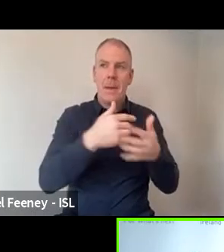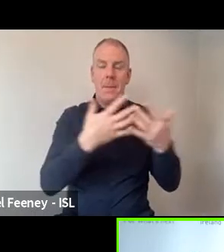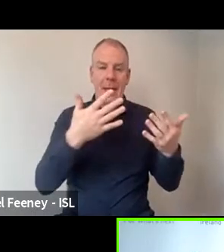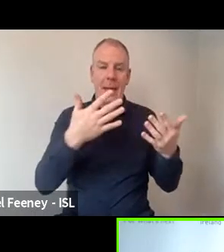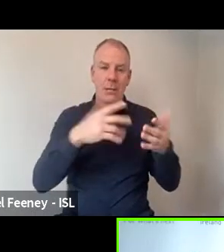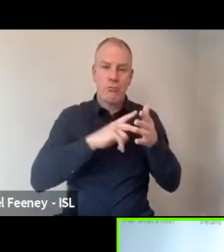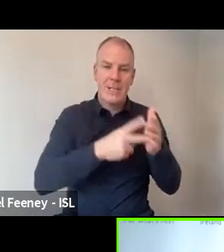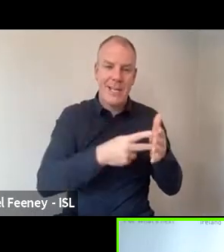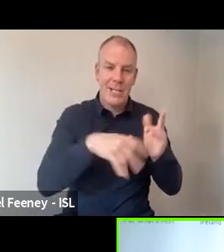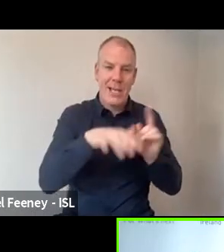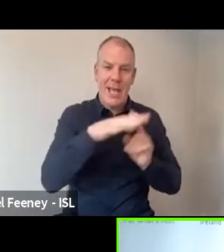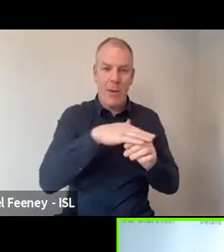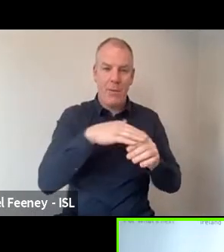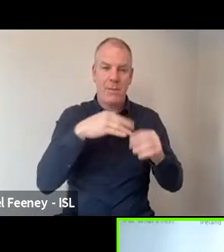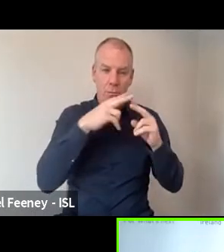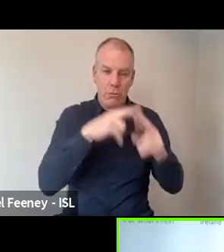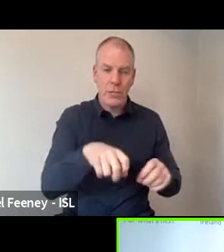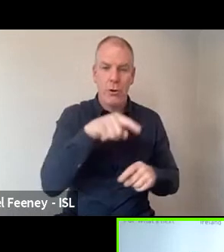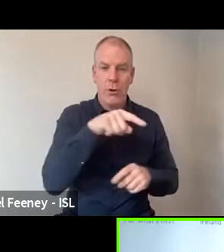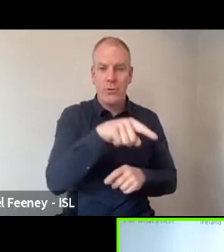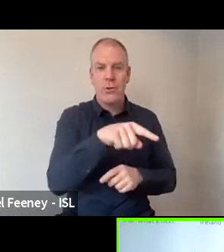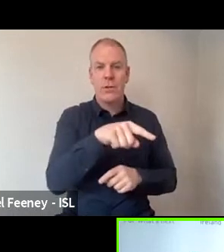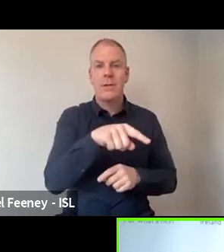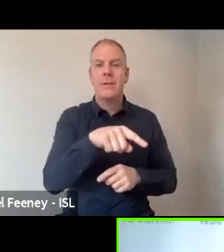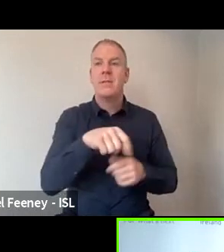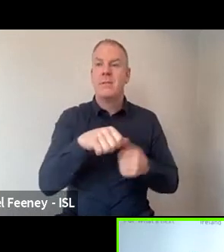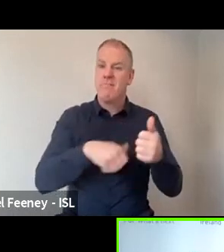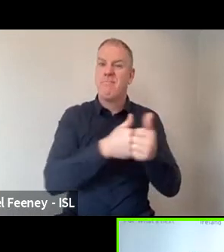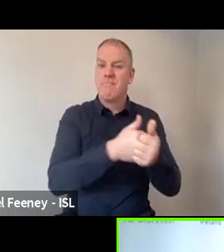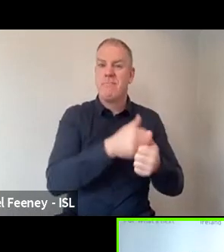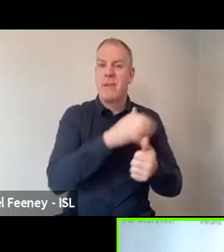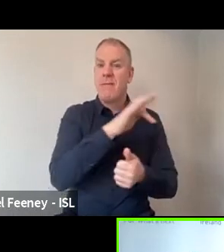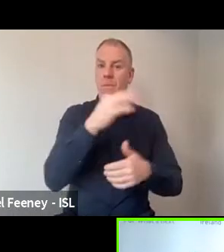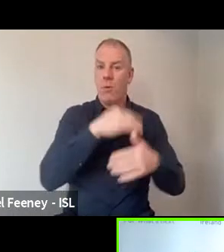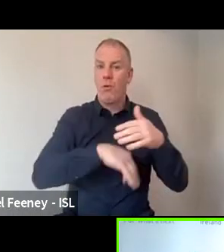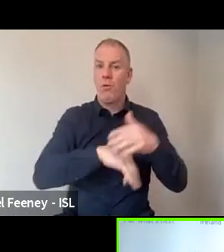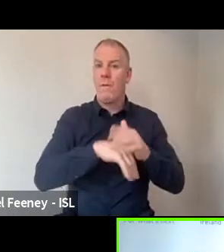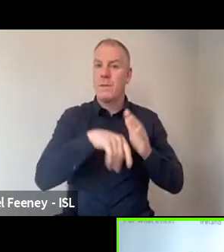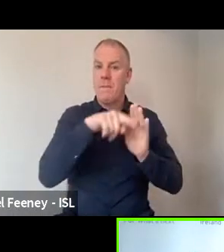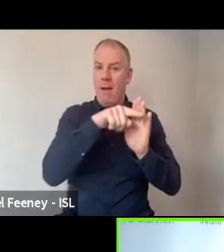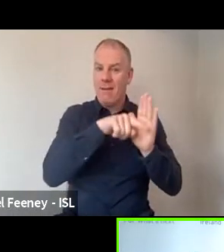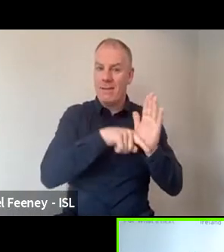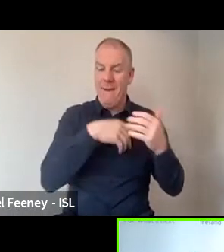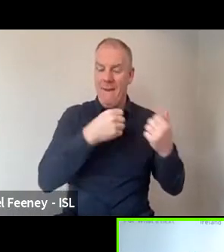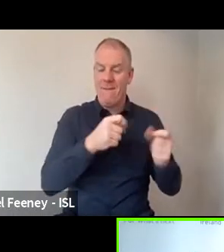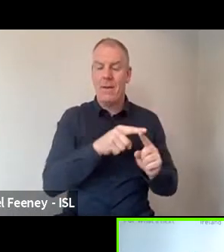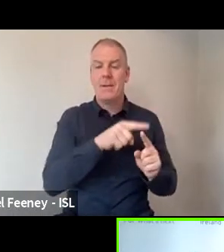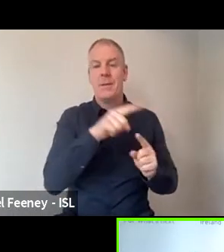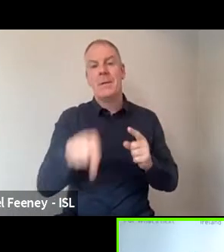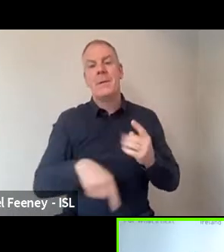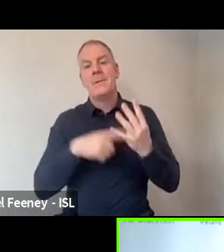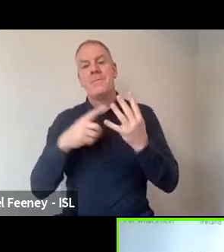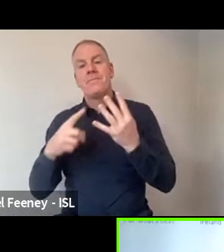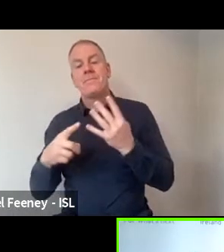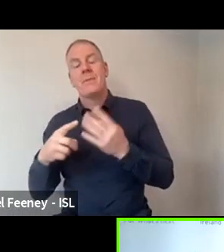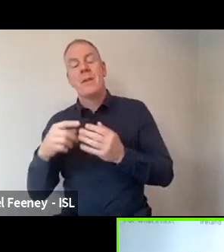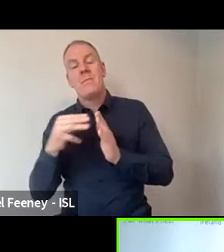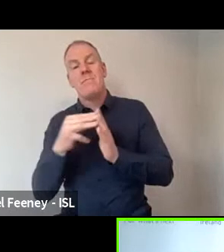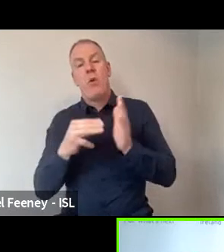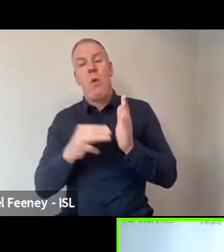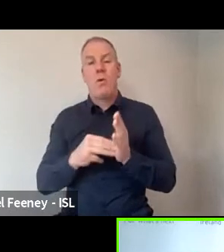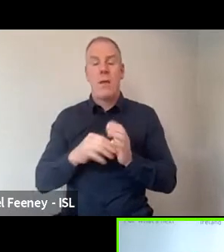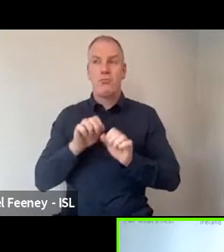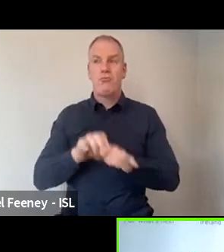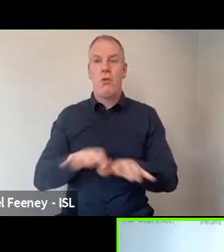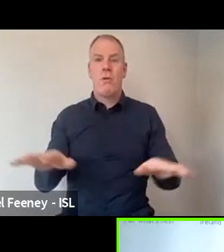areas which have have kind of been endorsed by the government at a policy level. But then obviously for our programs where we're